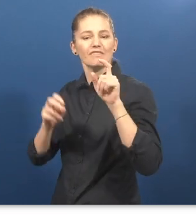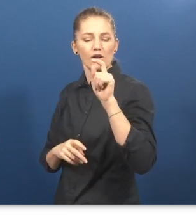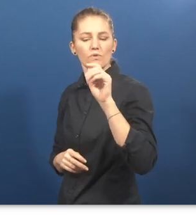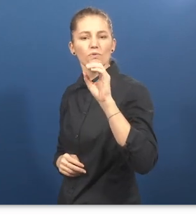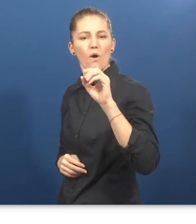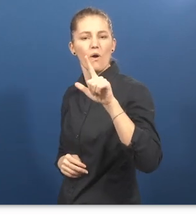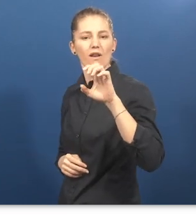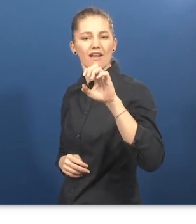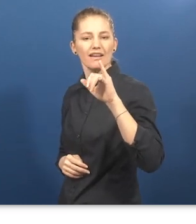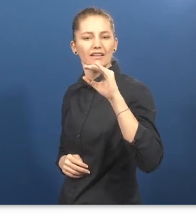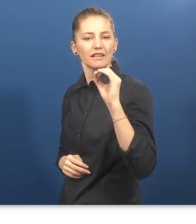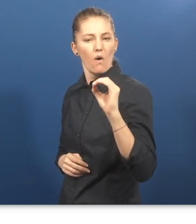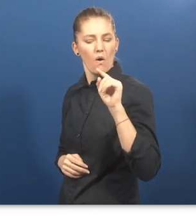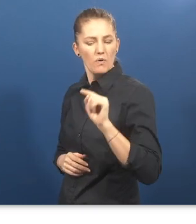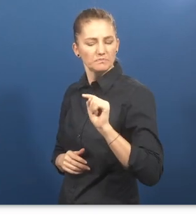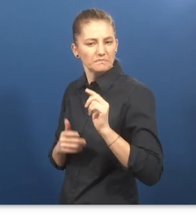What is Toleo about?